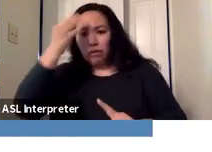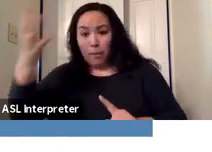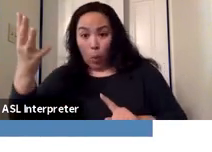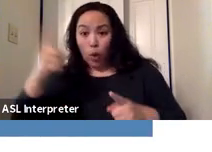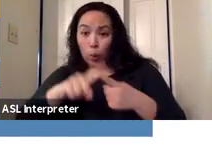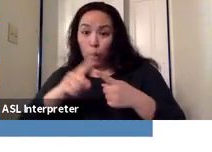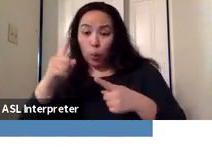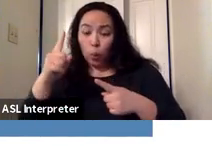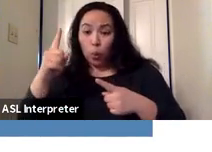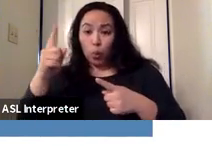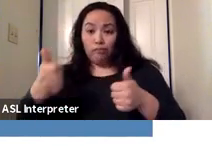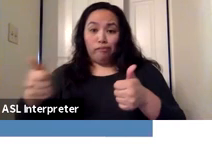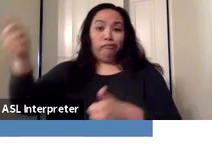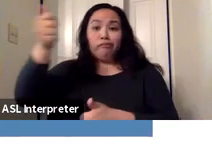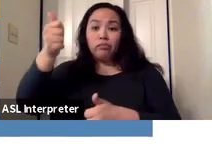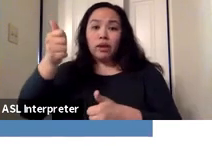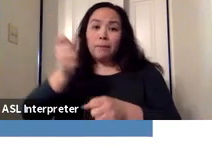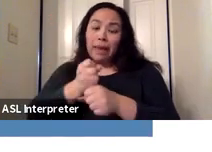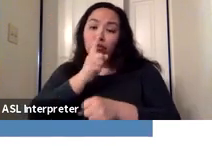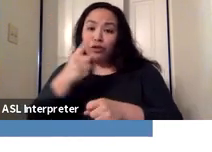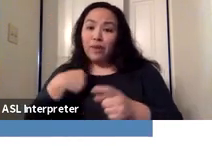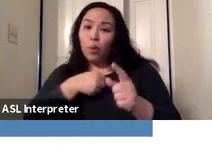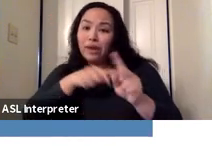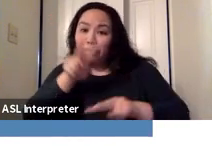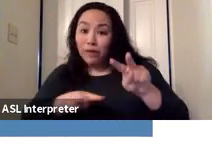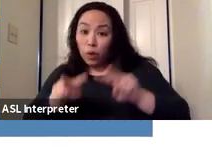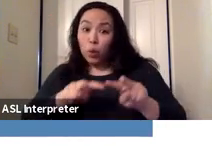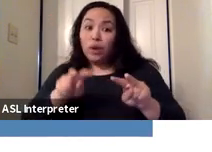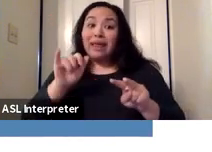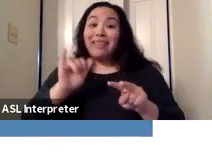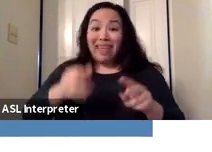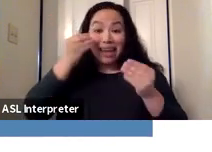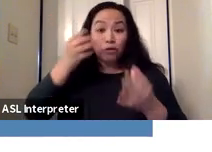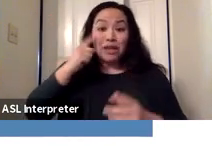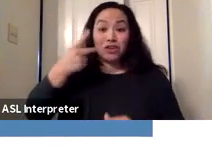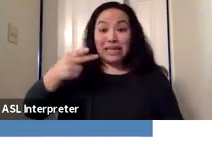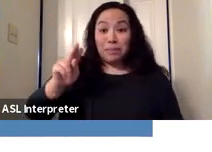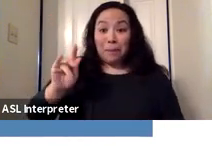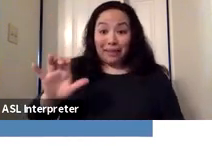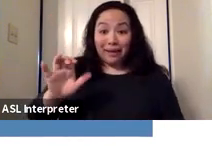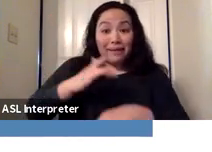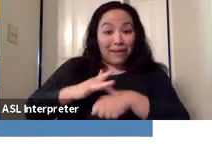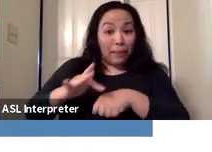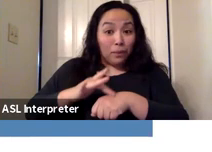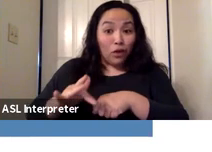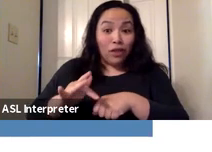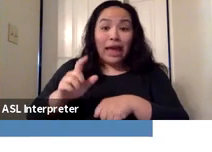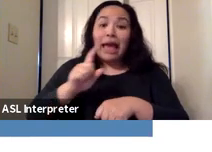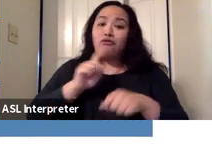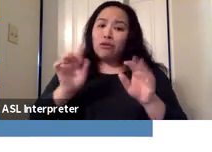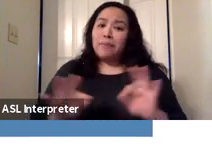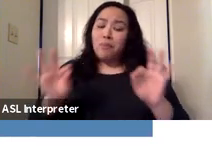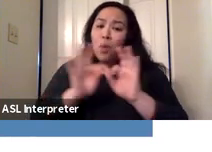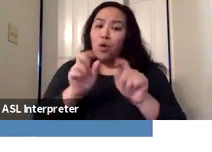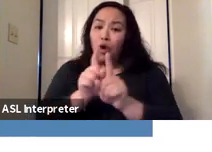really is being reviewed. And there's quite a lot of information there. It's actually publicly available for anyone to go in and look at. And it's just really important to